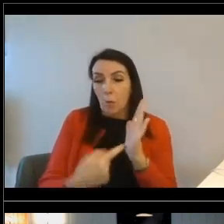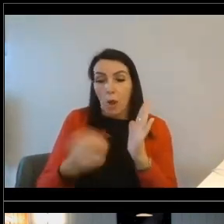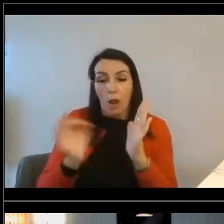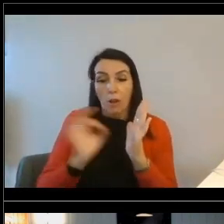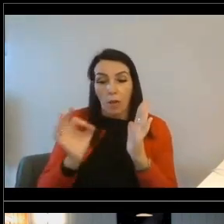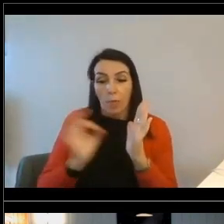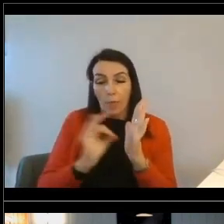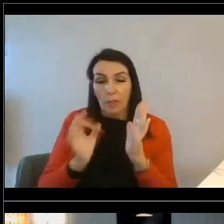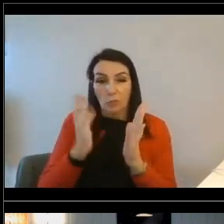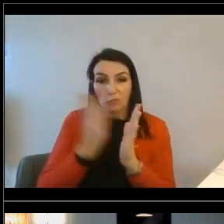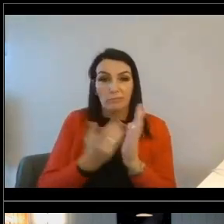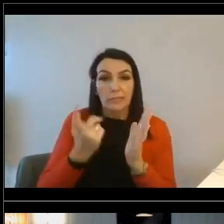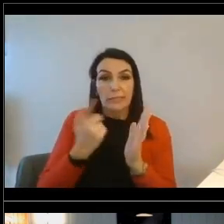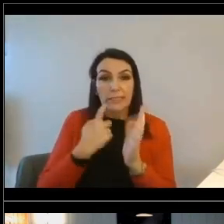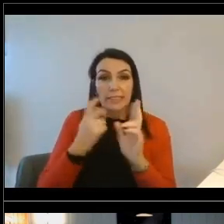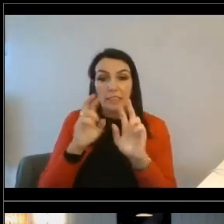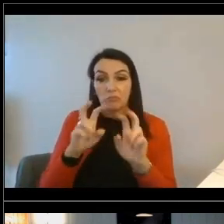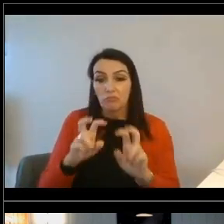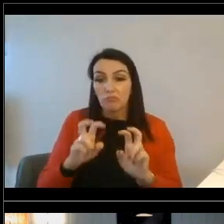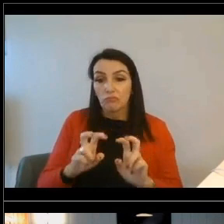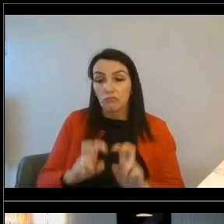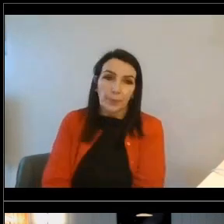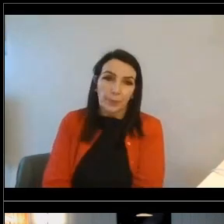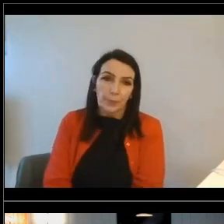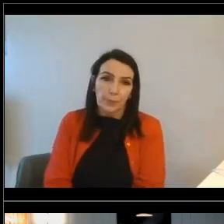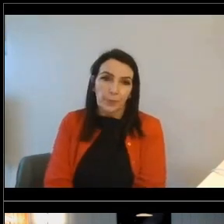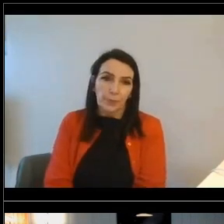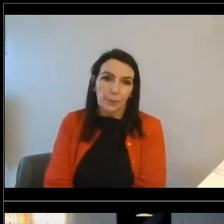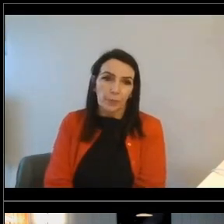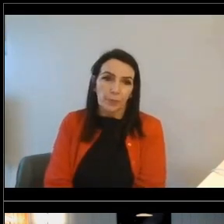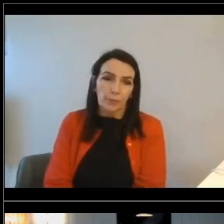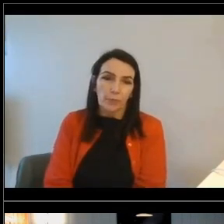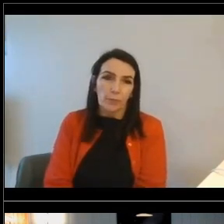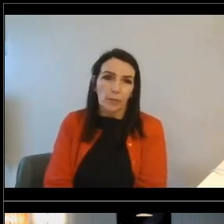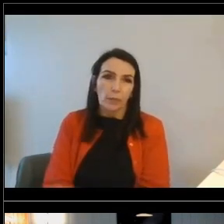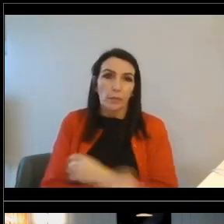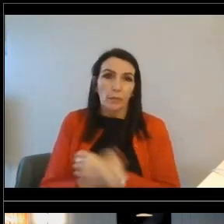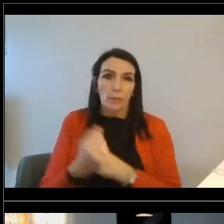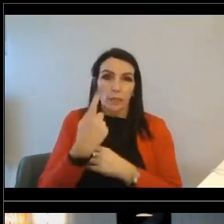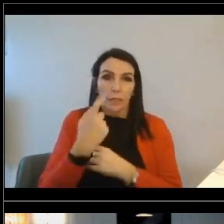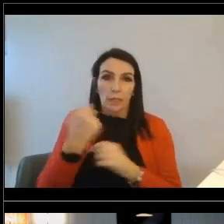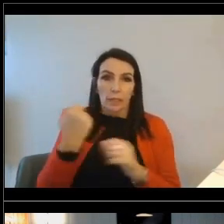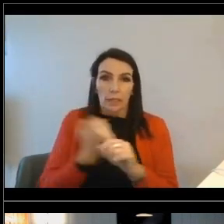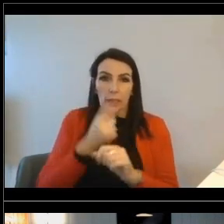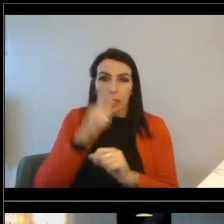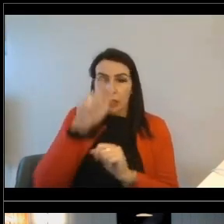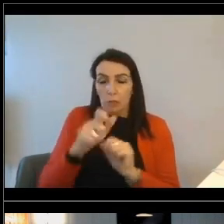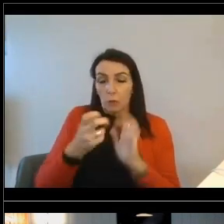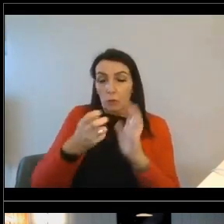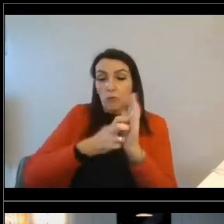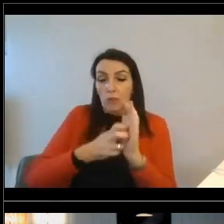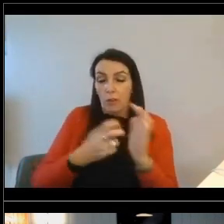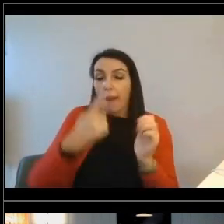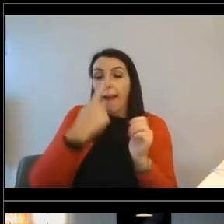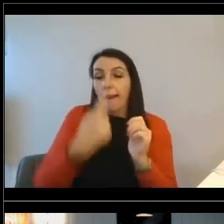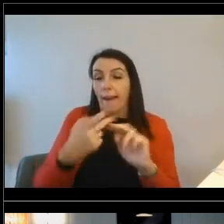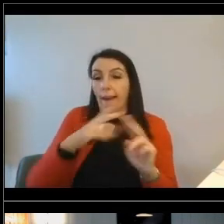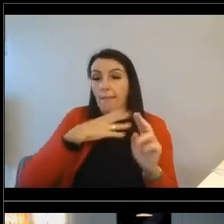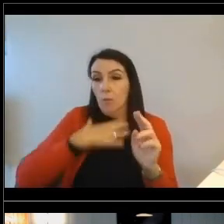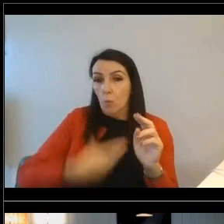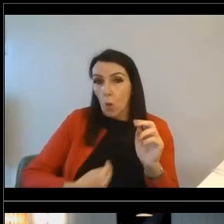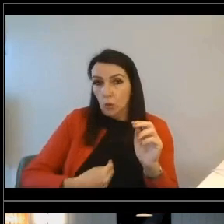door really to as many people using the tool as possible. There is an option for customers to register. So this is a lead generation